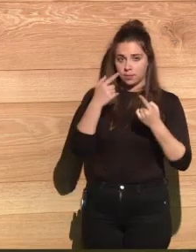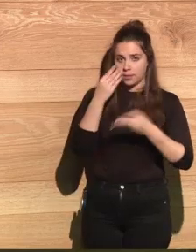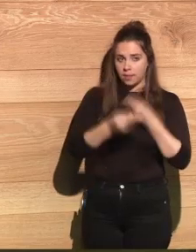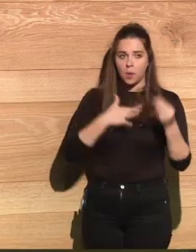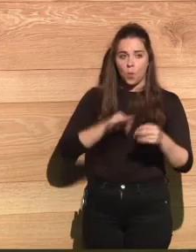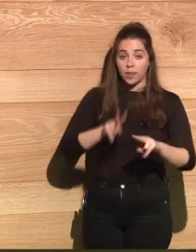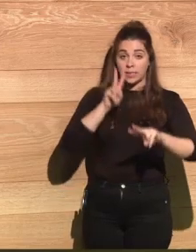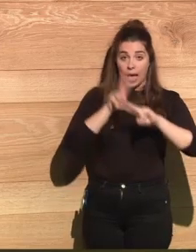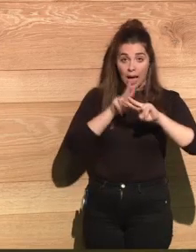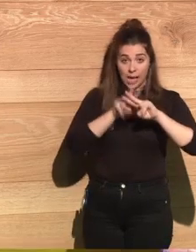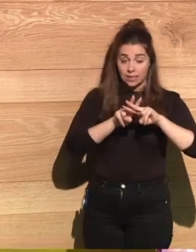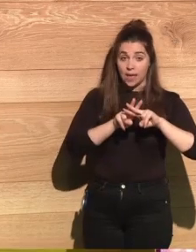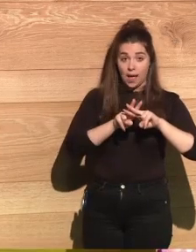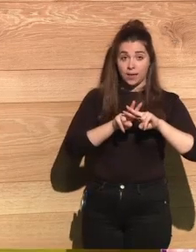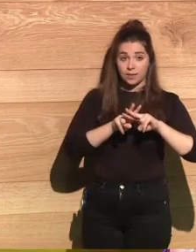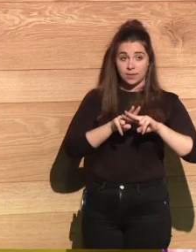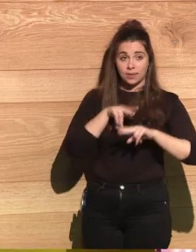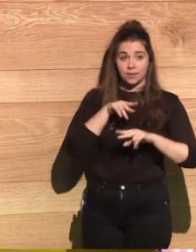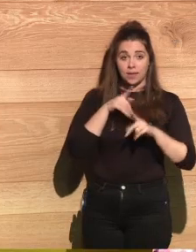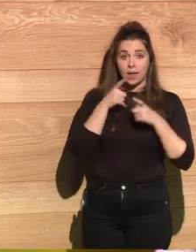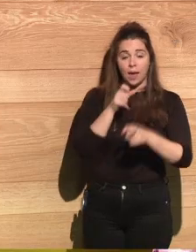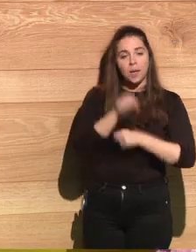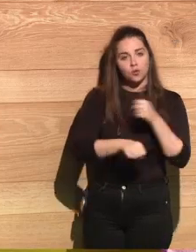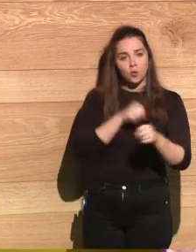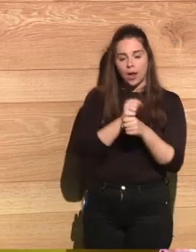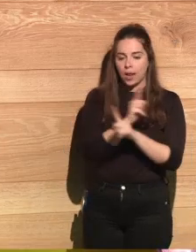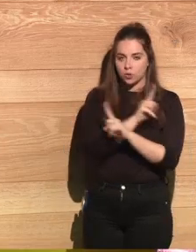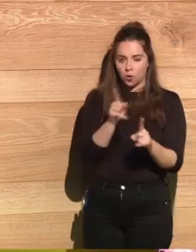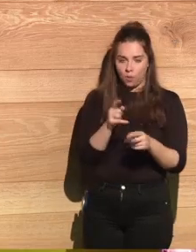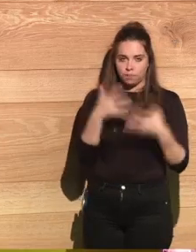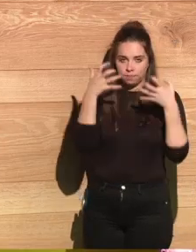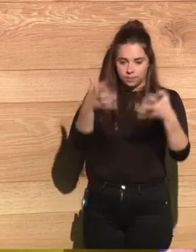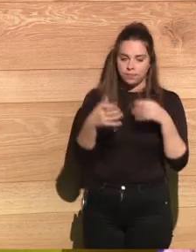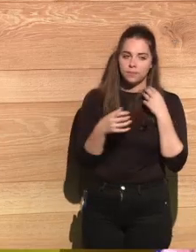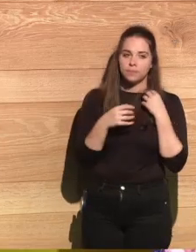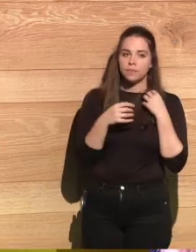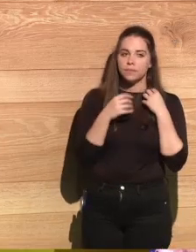important thing we can do. Hashtag no nuclear weapons.